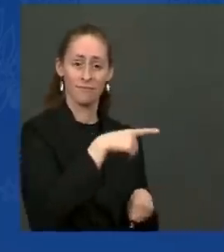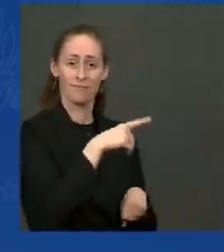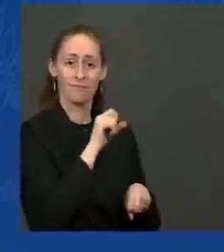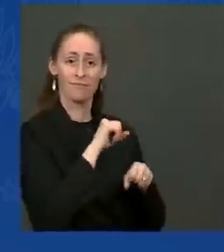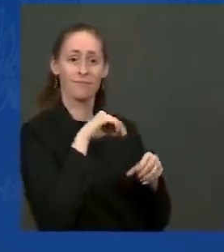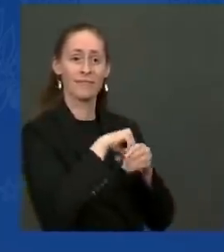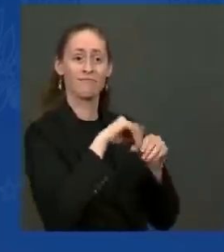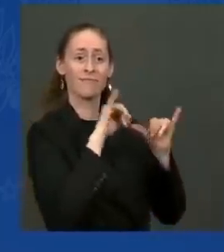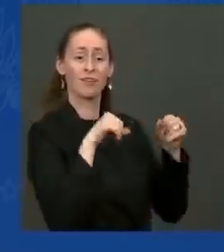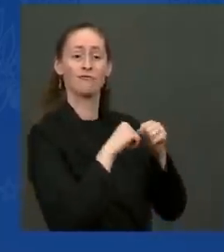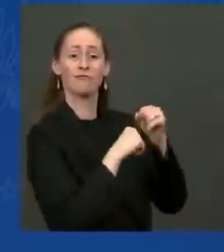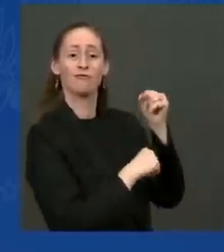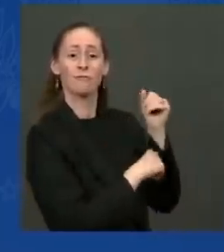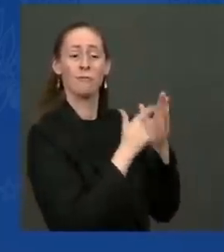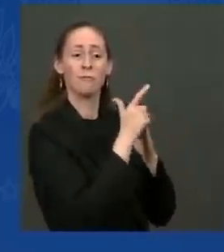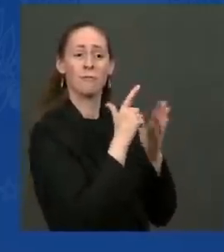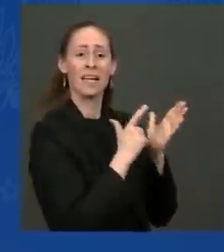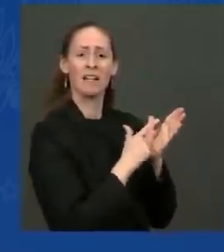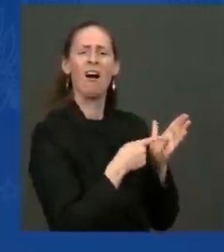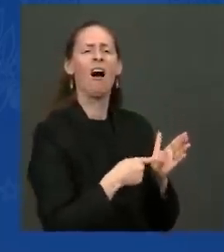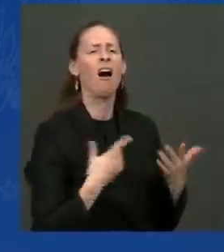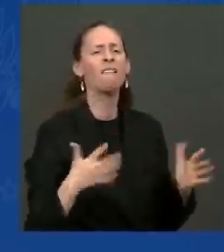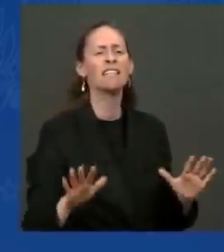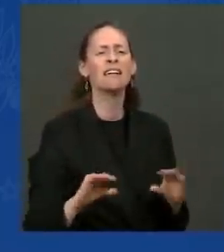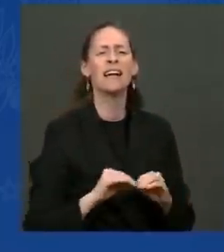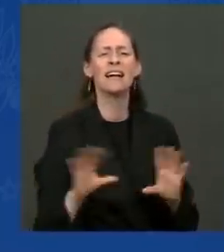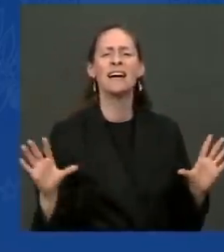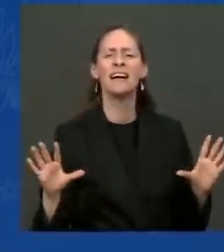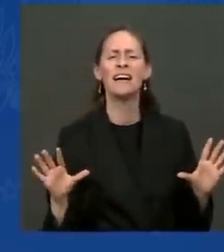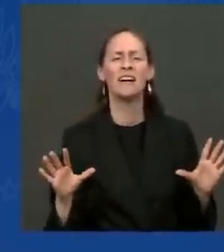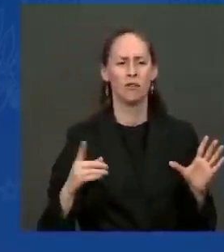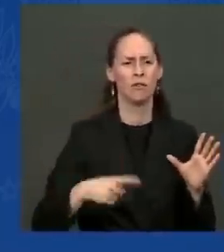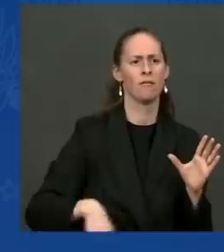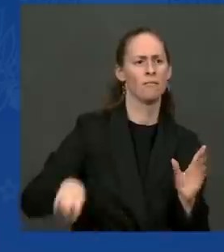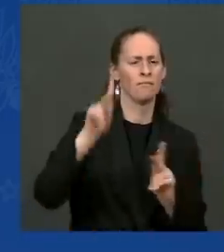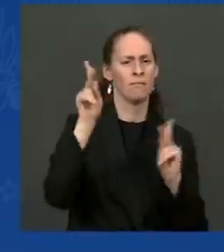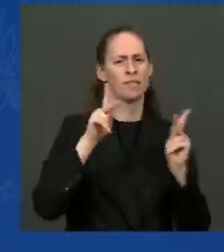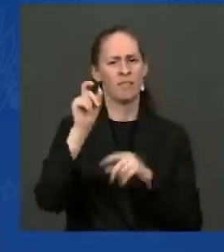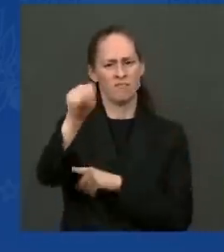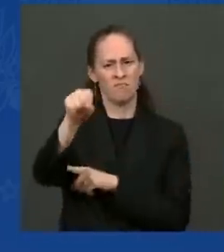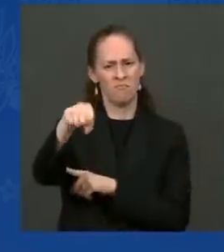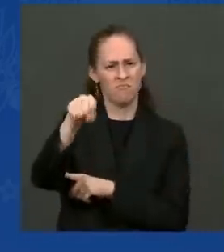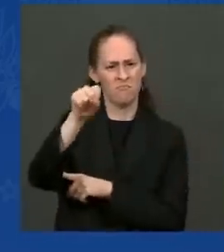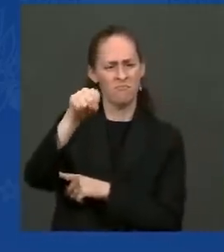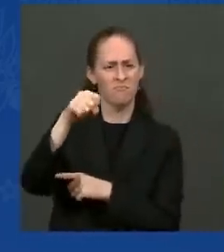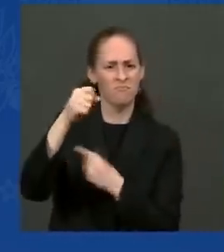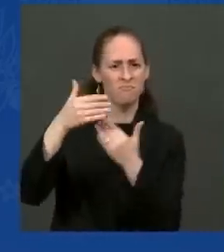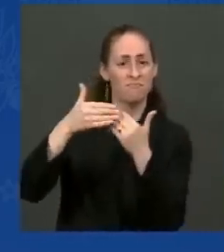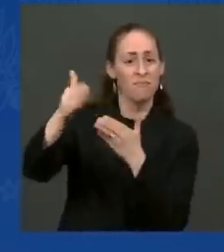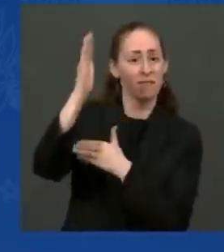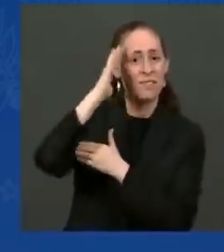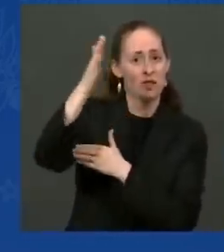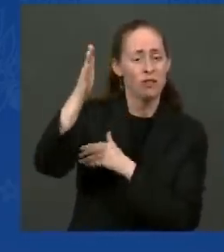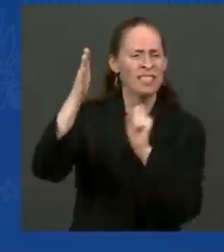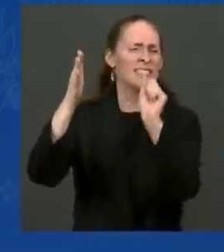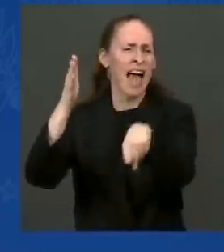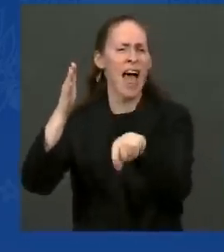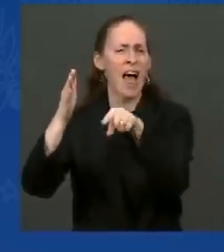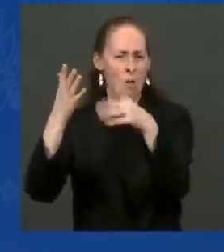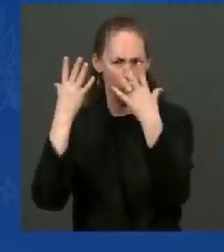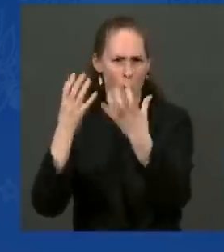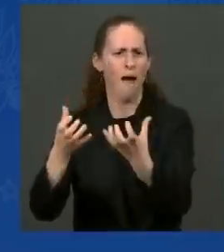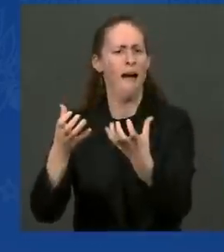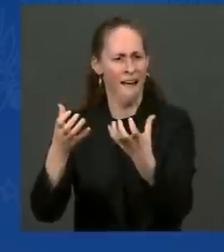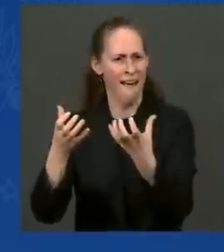proves that in America, we have the courage to believe a better future is possible and to build it